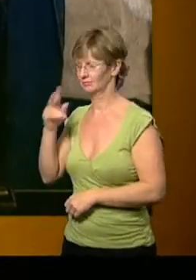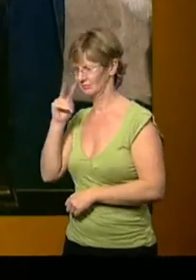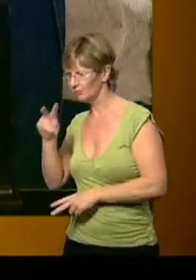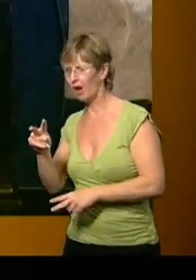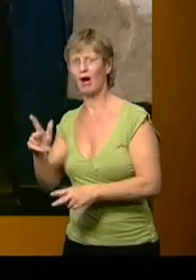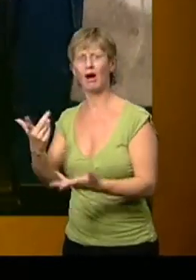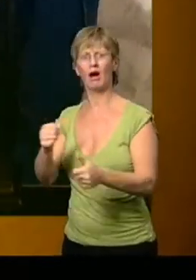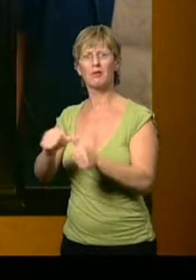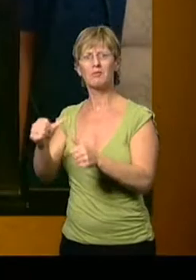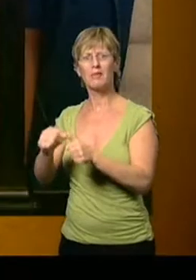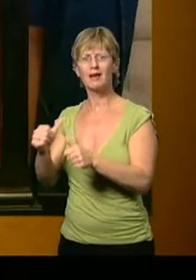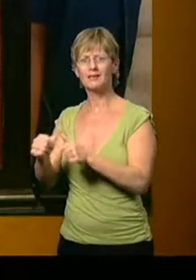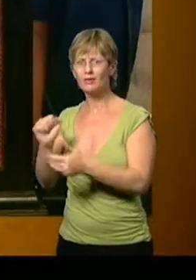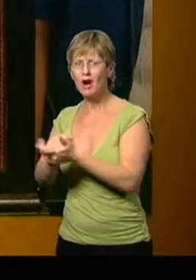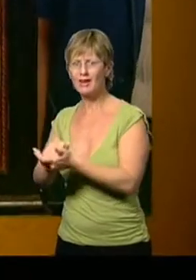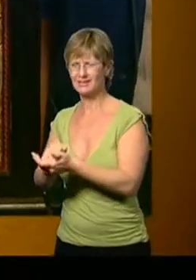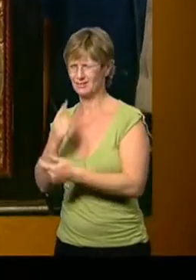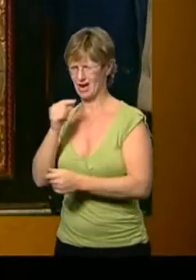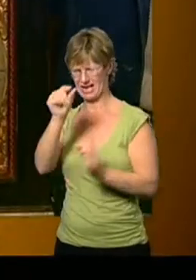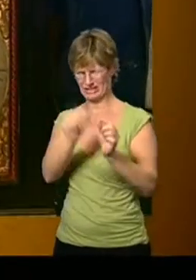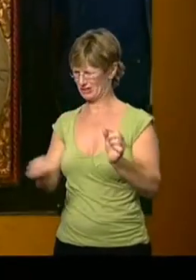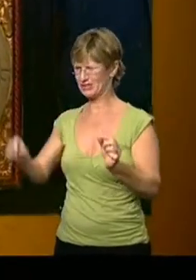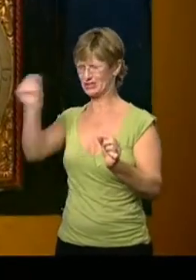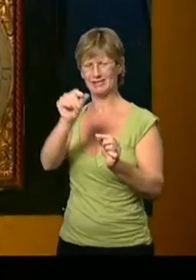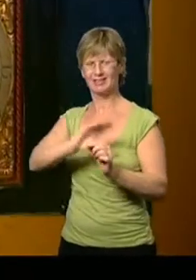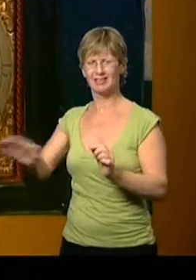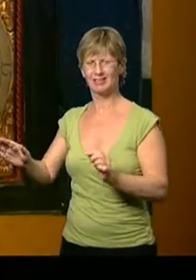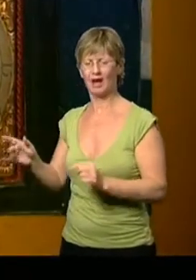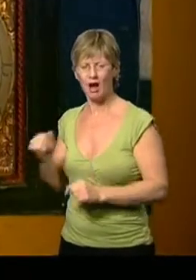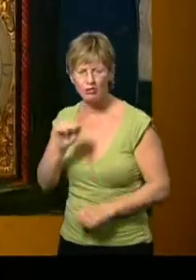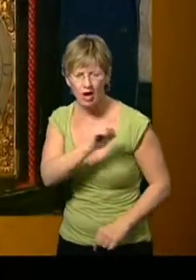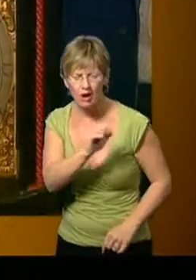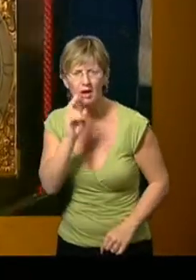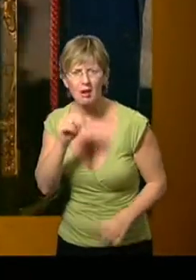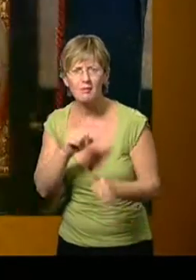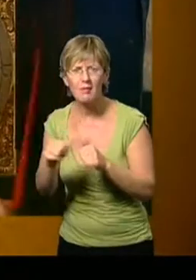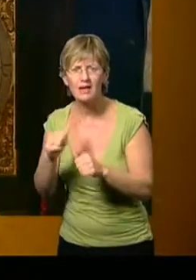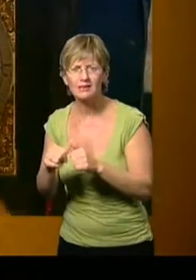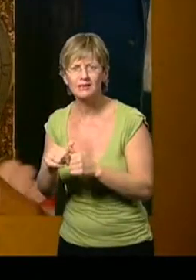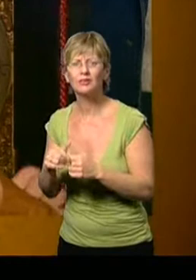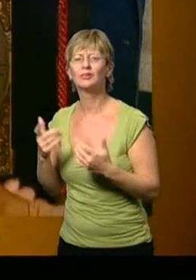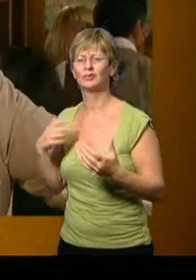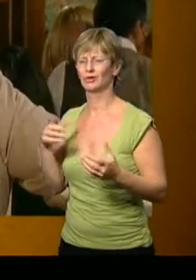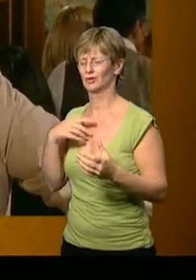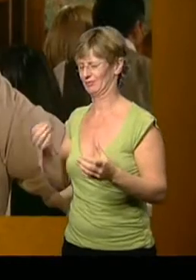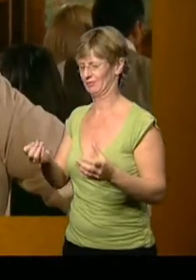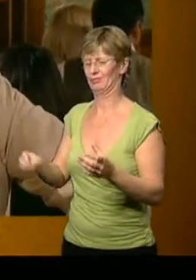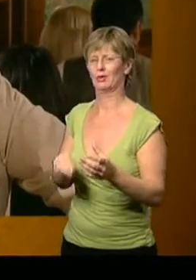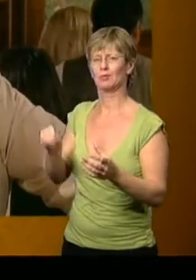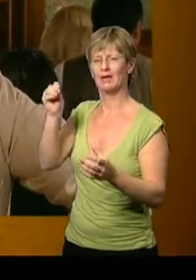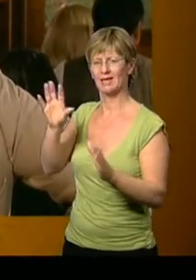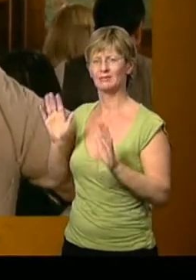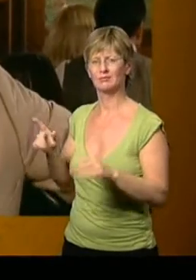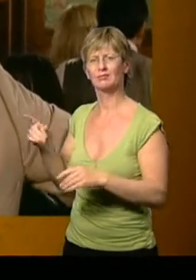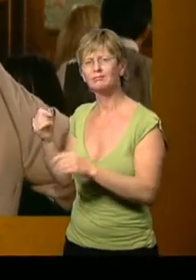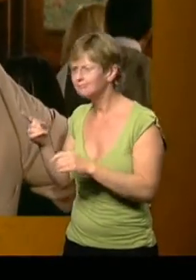see rather better without the red. Much better. Yeah. So we'll just pop that back, and I will tell you that it's